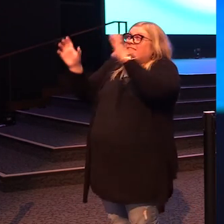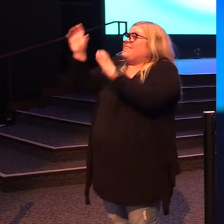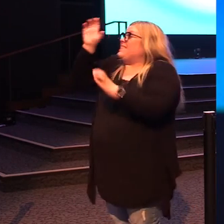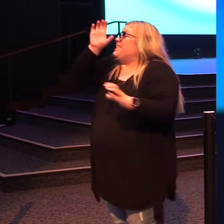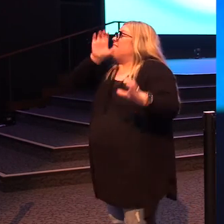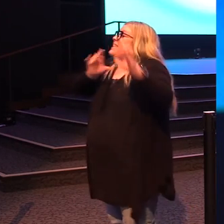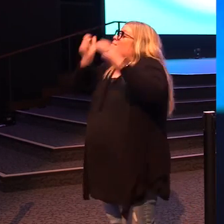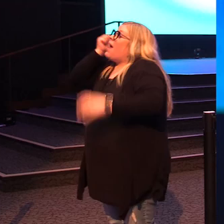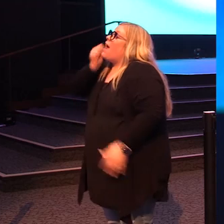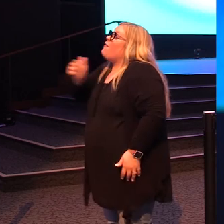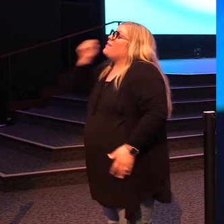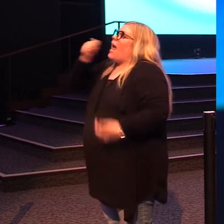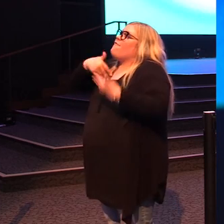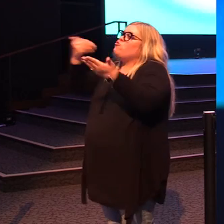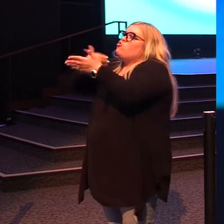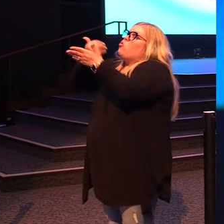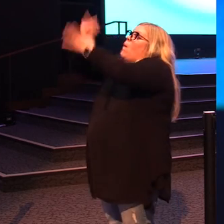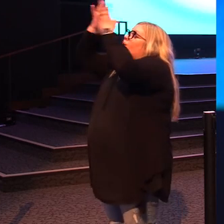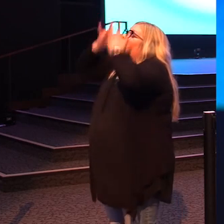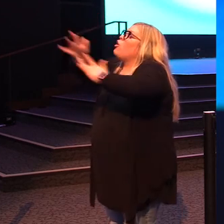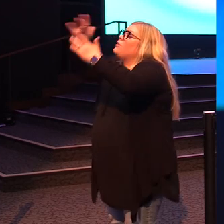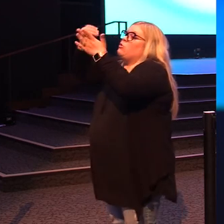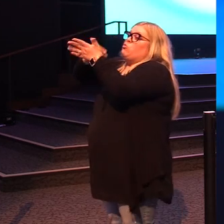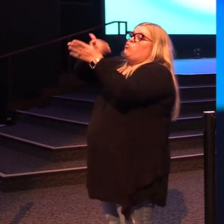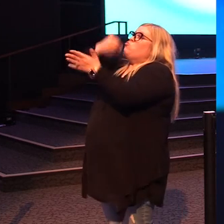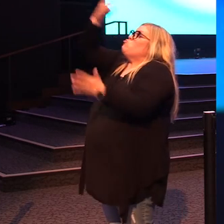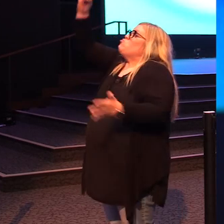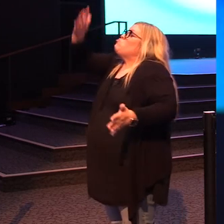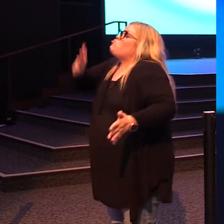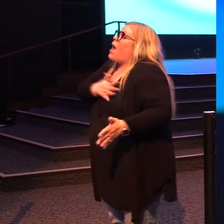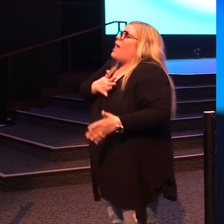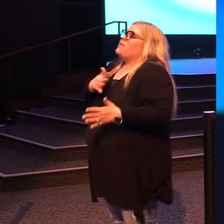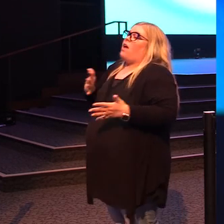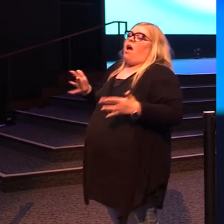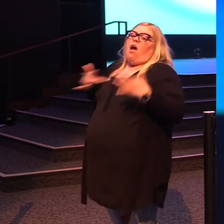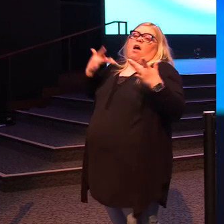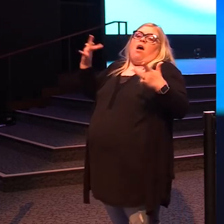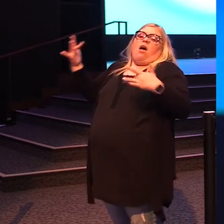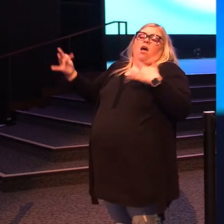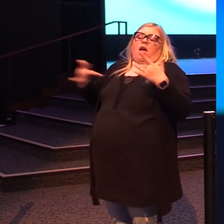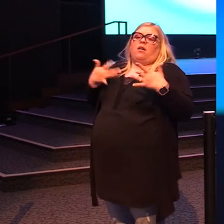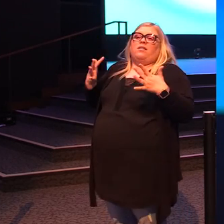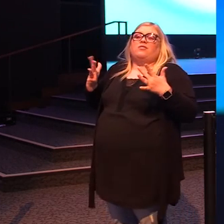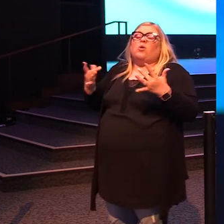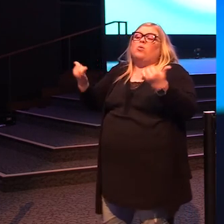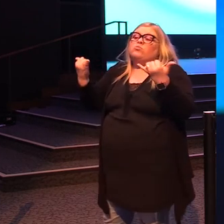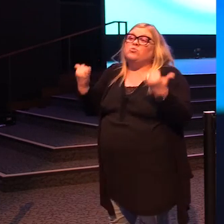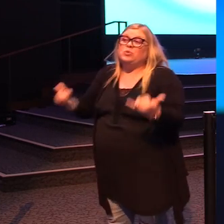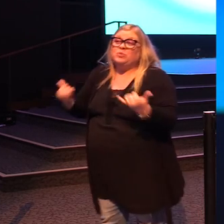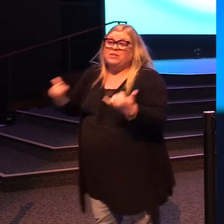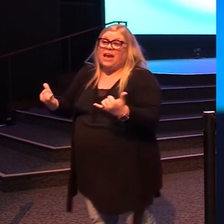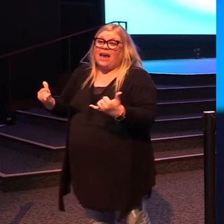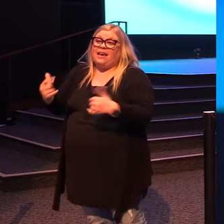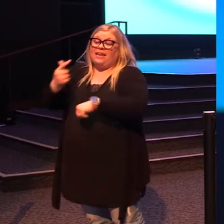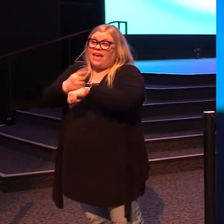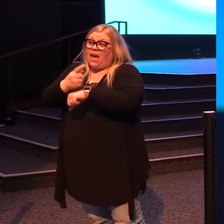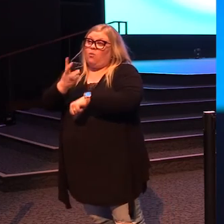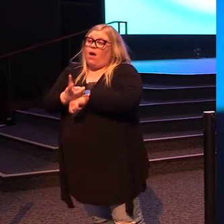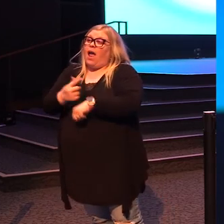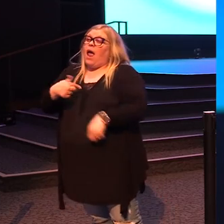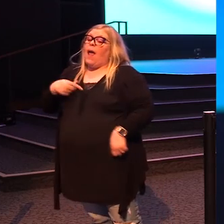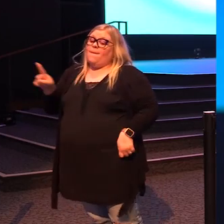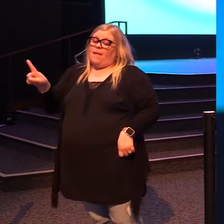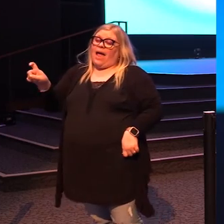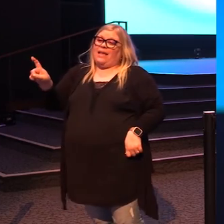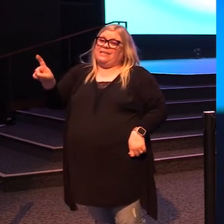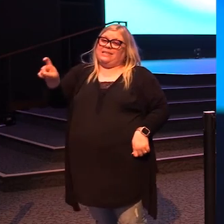who every day has new mercies for you, new grace for you. And so today, Gateway, I'm asking where